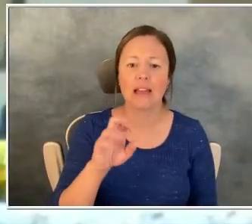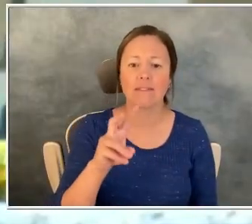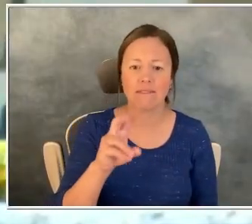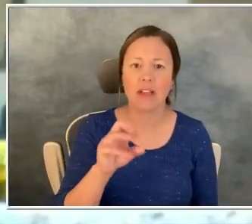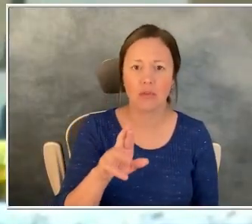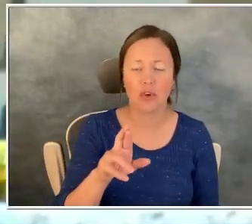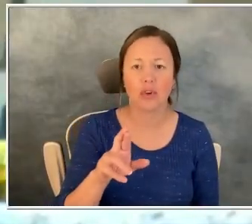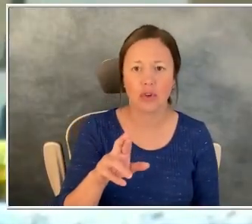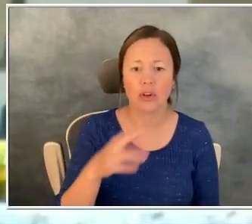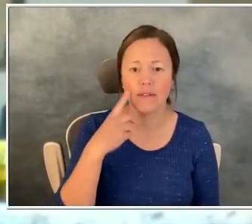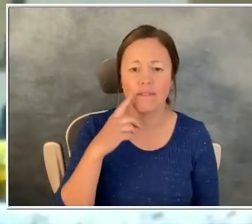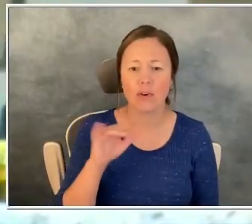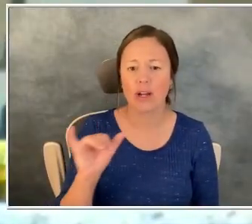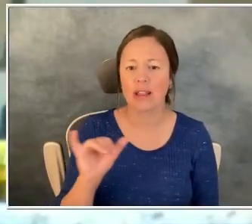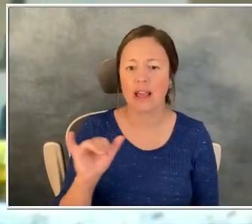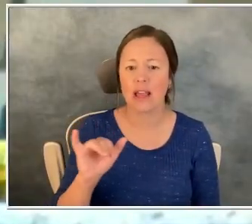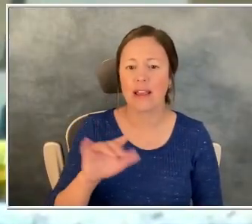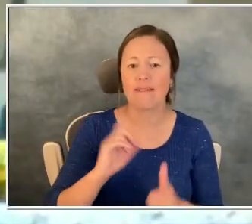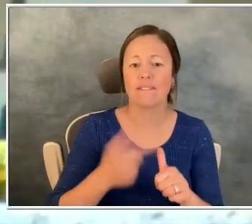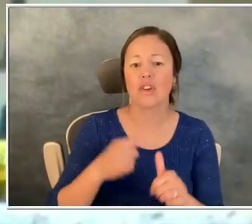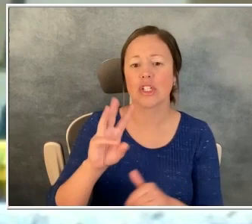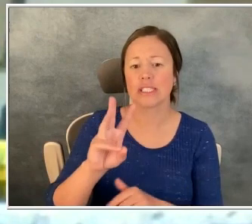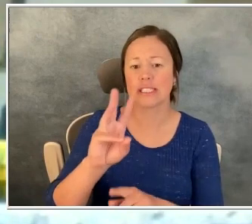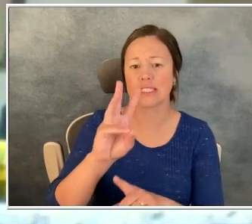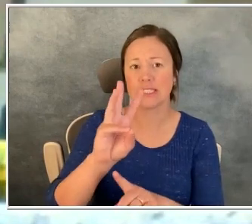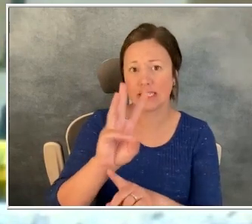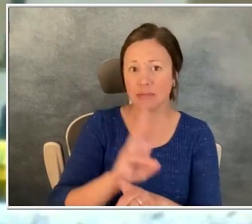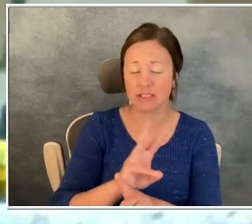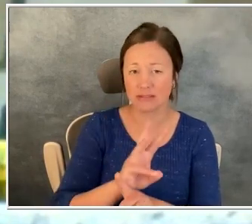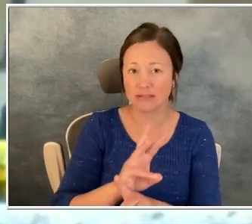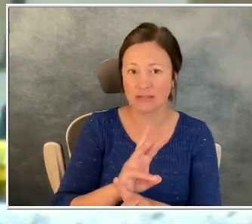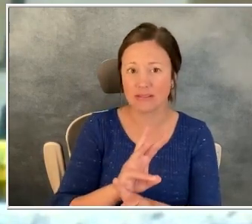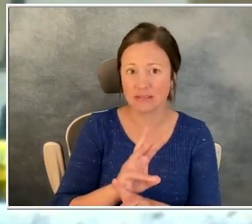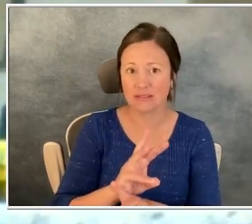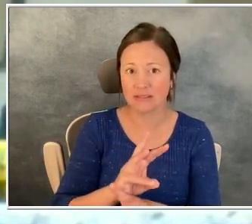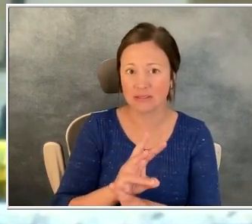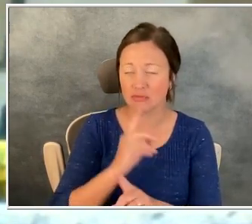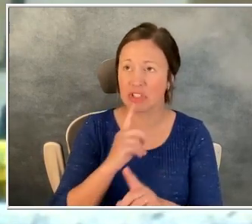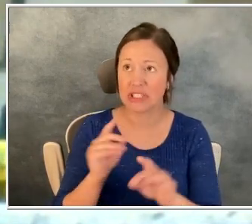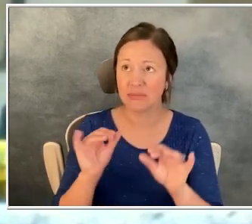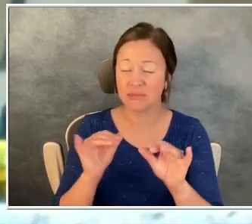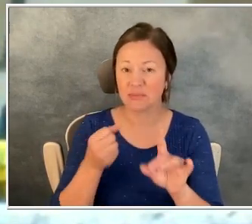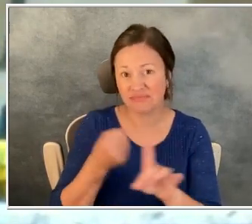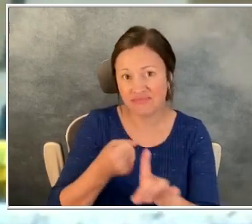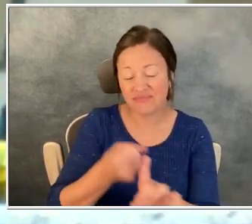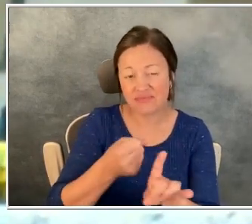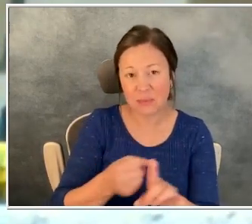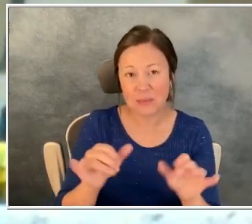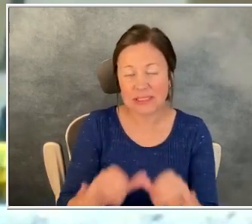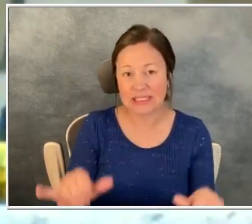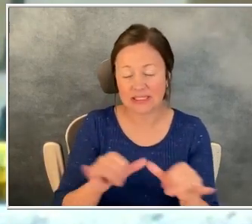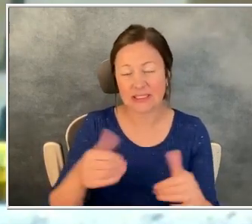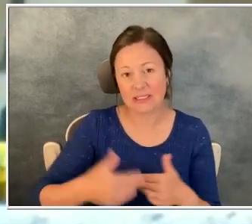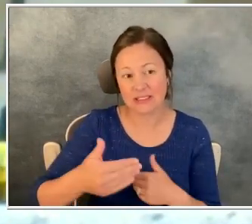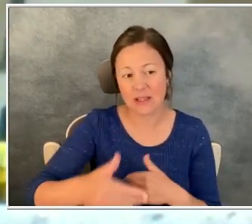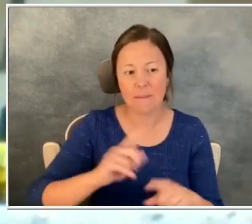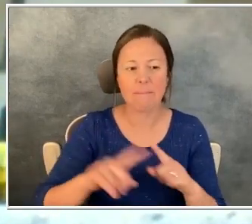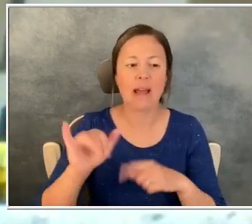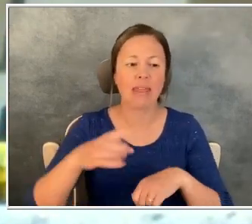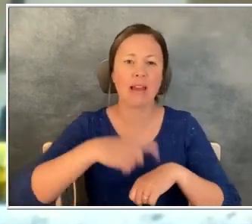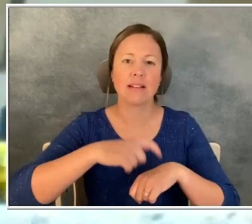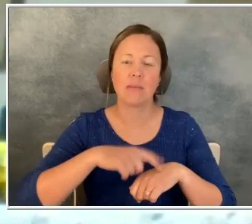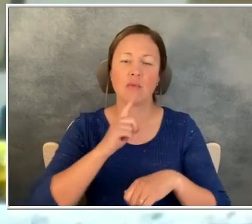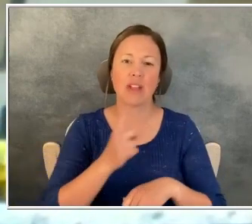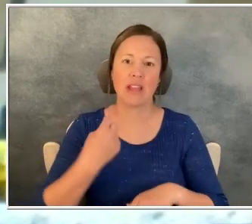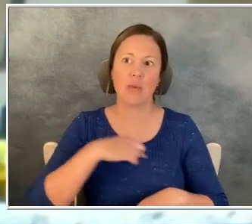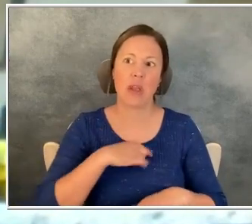like the first six months, um, pretty, pretty consistently. Um, but at that time, were kind